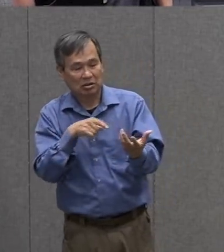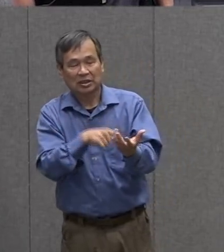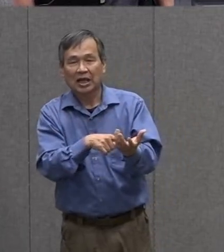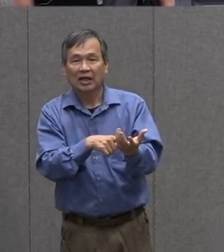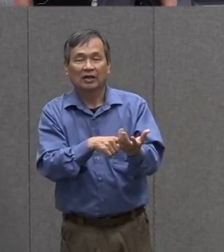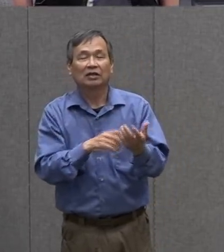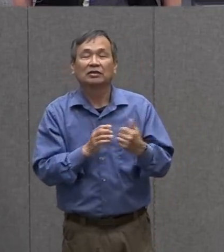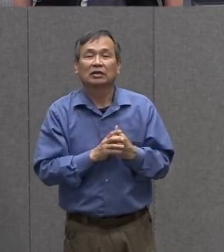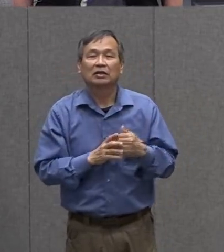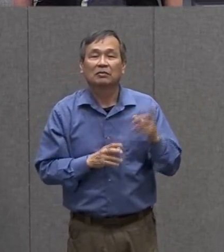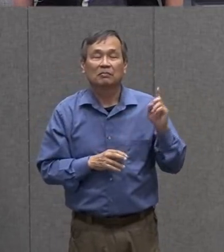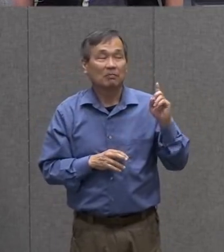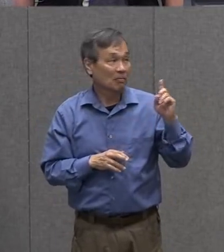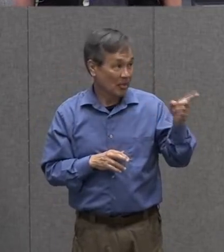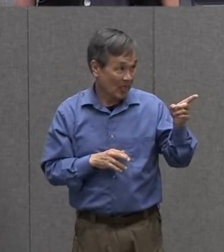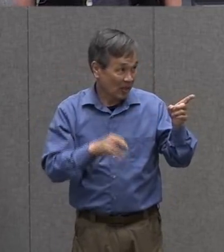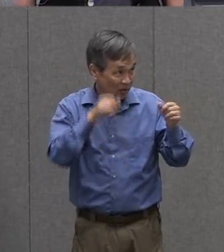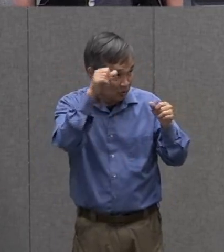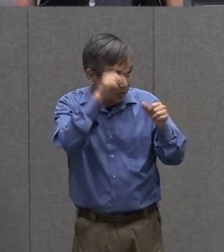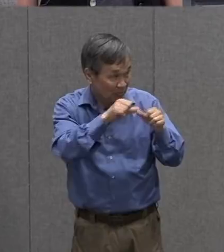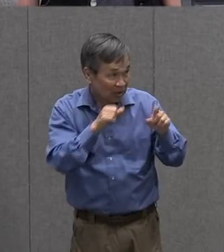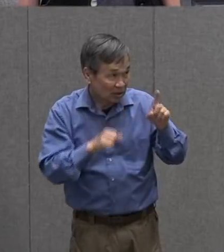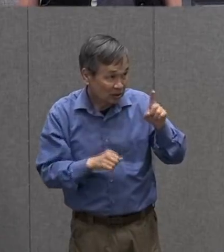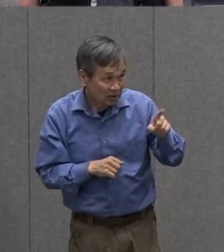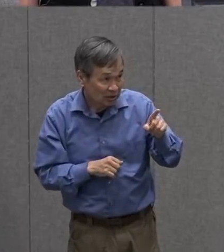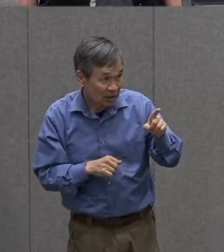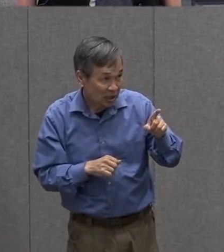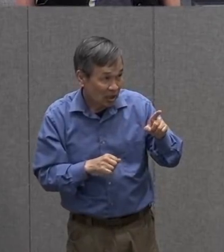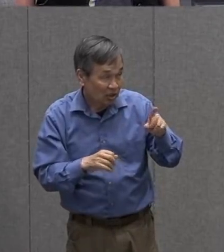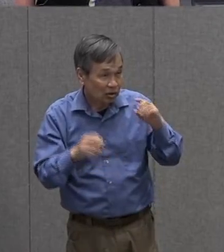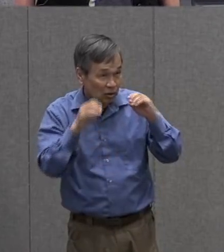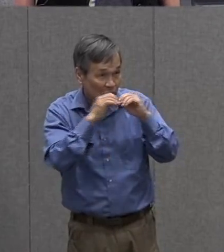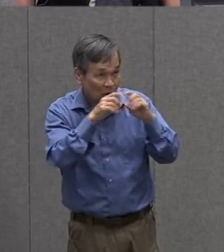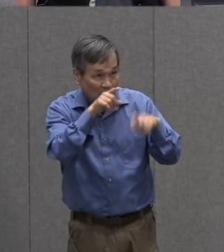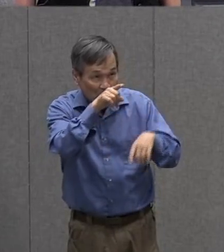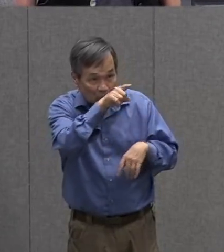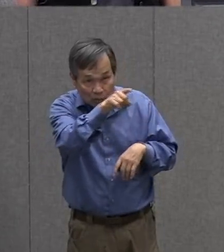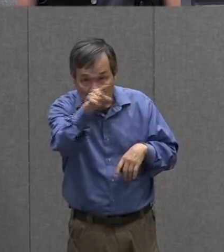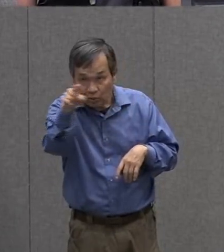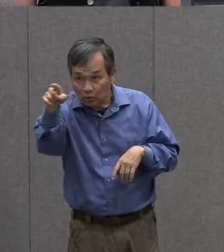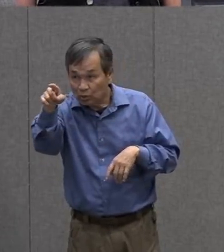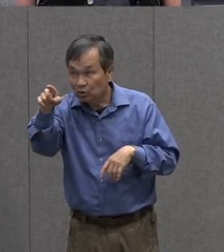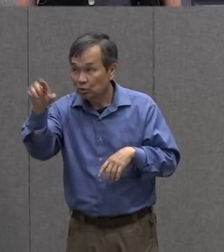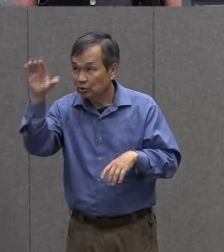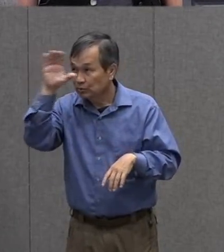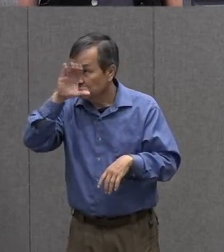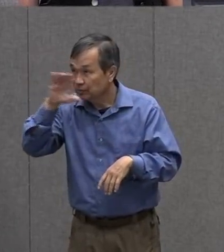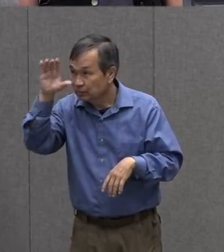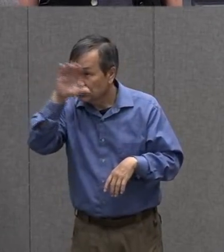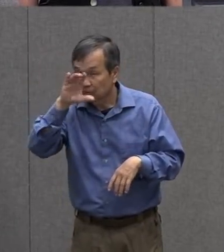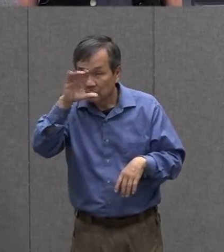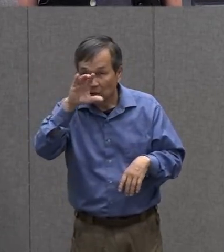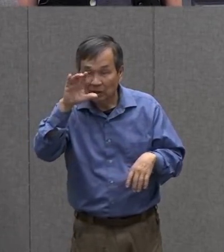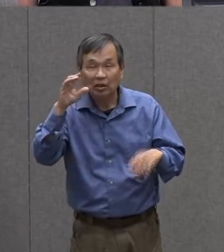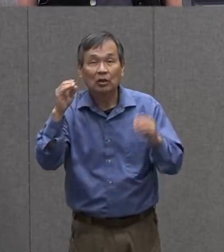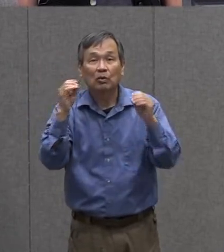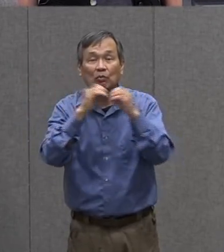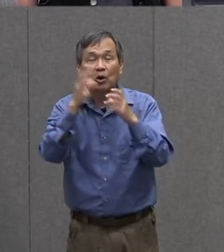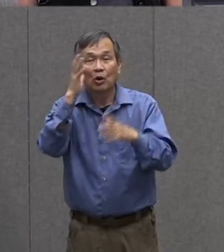And remember, the more you look, the more you're going to see